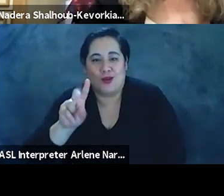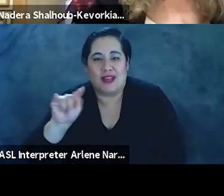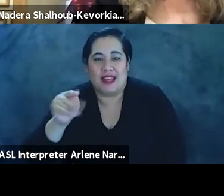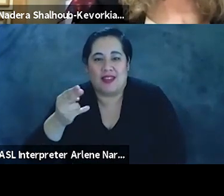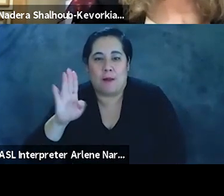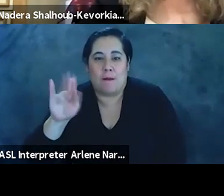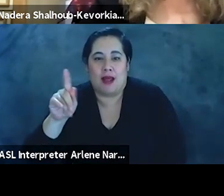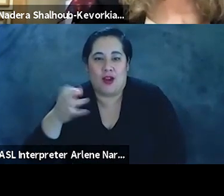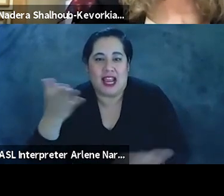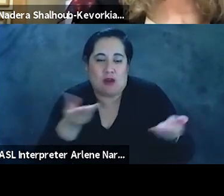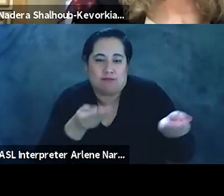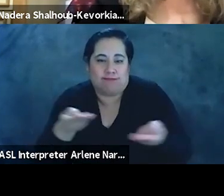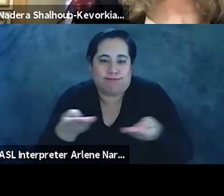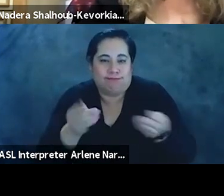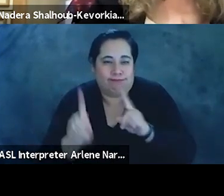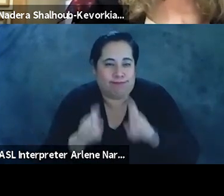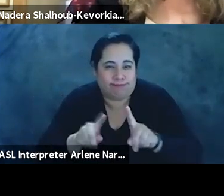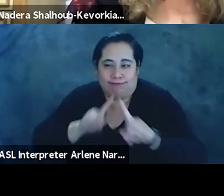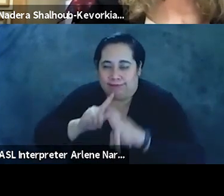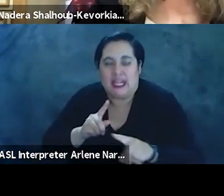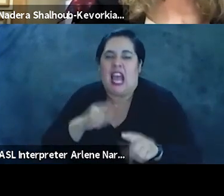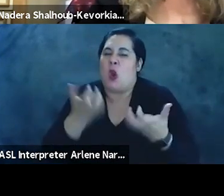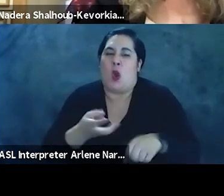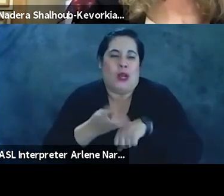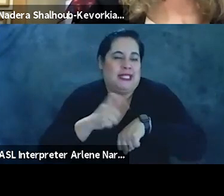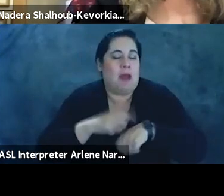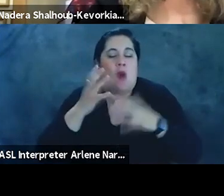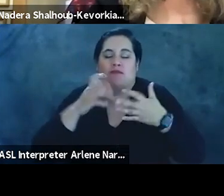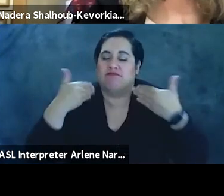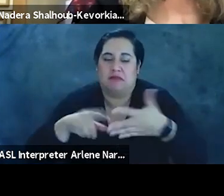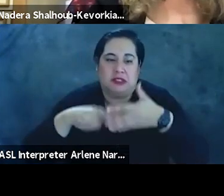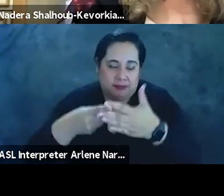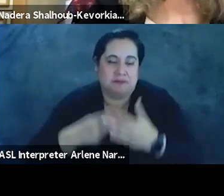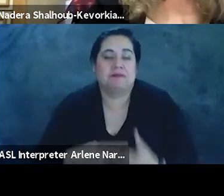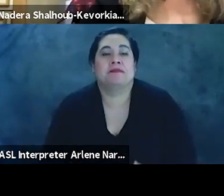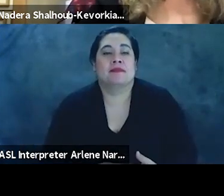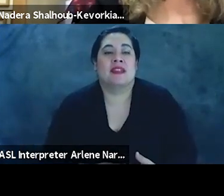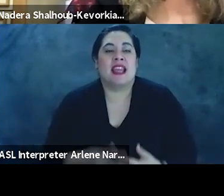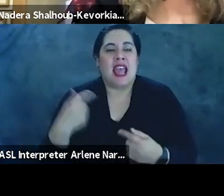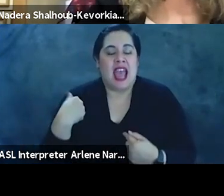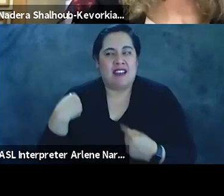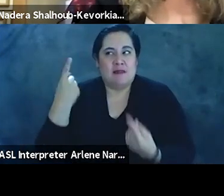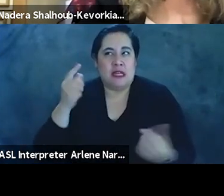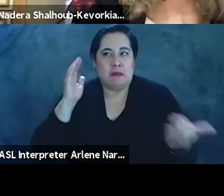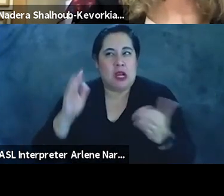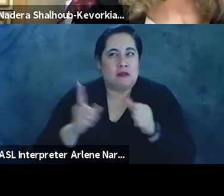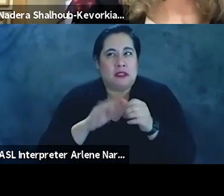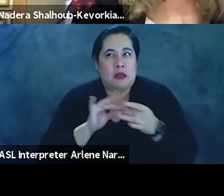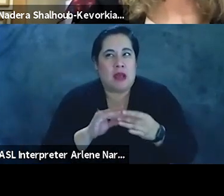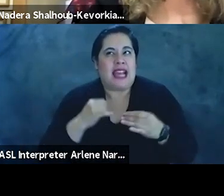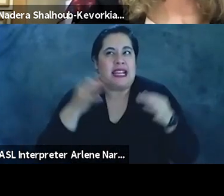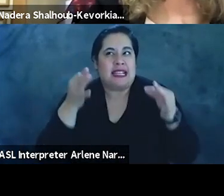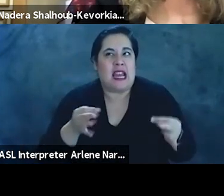here. So as not to waste time, I'm just going to start. In preparing initial comments, I decided to